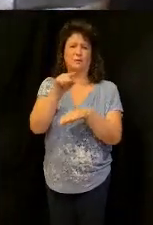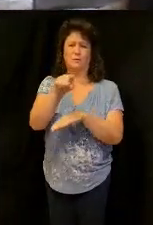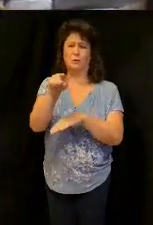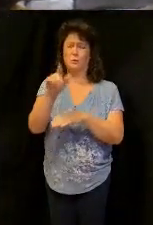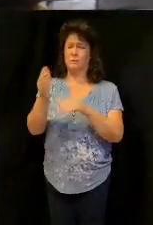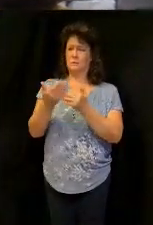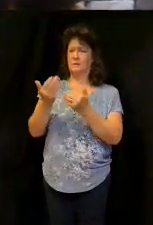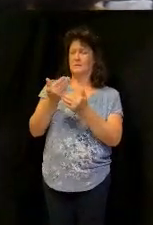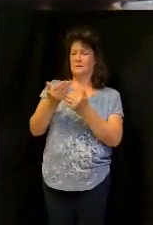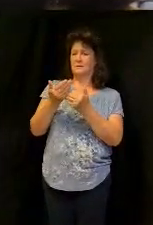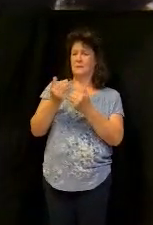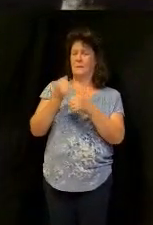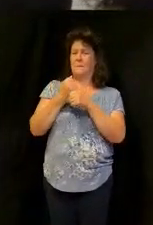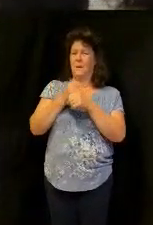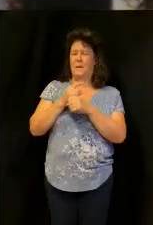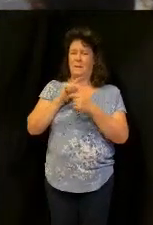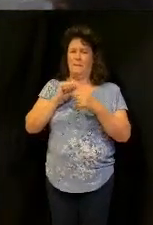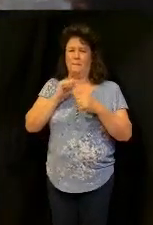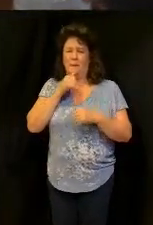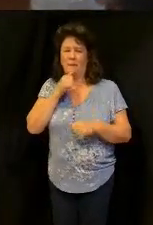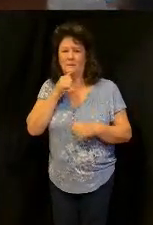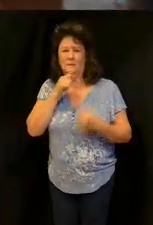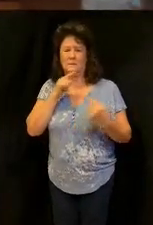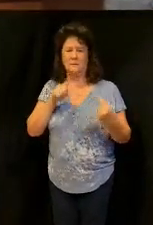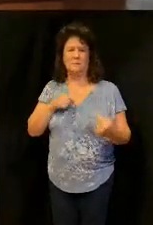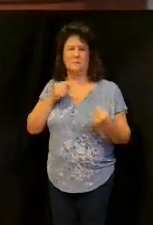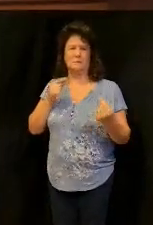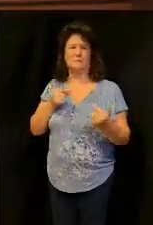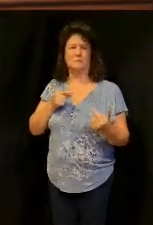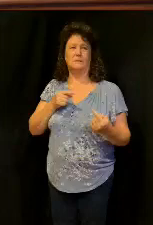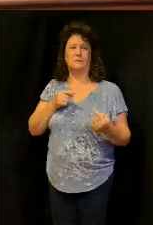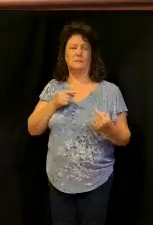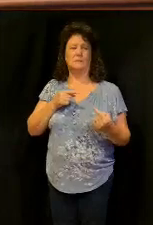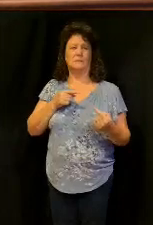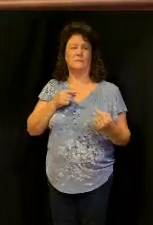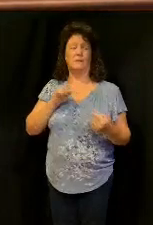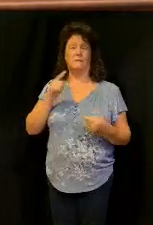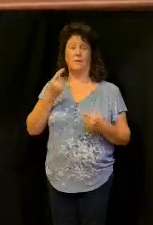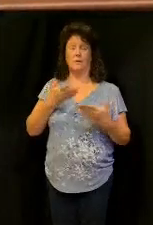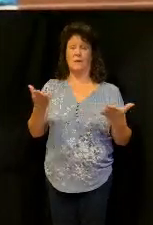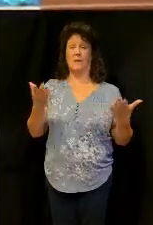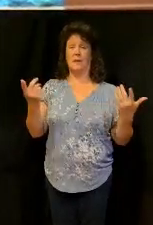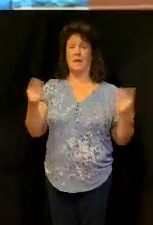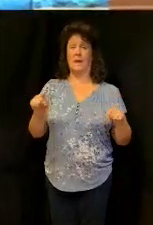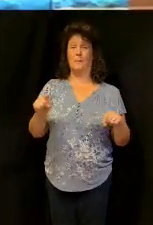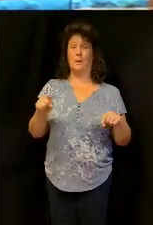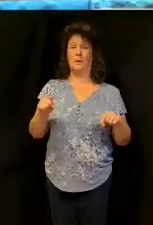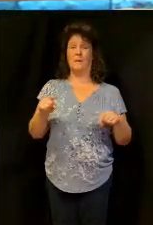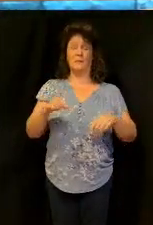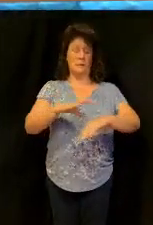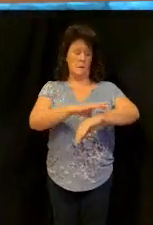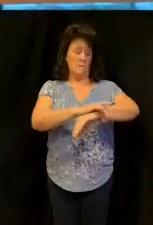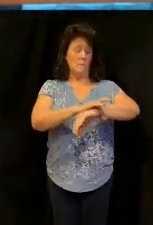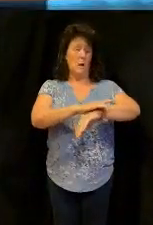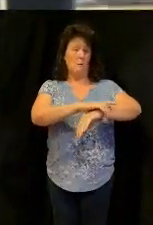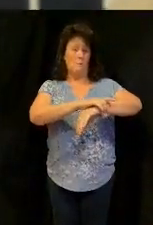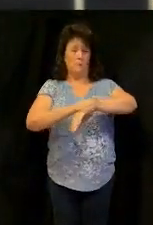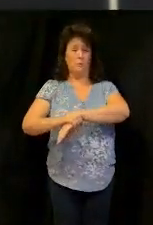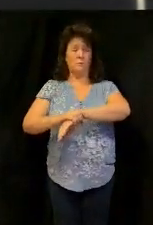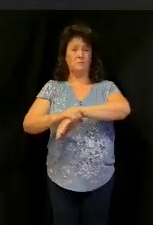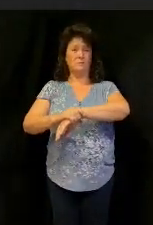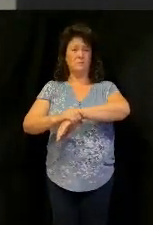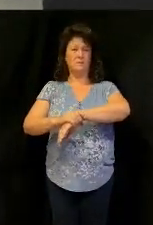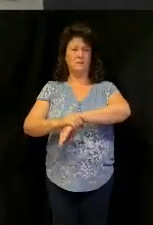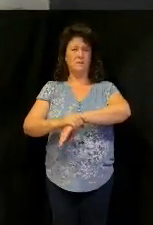pain and suffering. That's why when a person has a dislocated joint the first it's a when someone dislocates their joint it is an